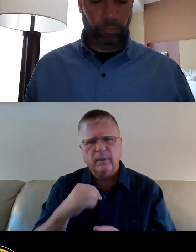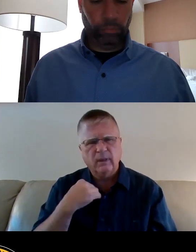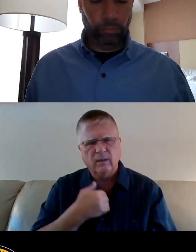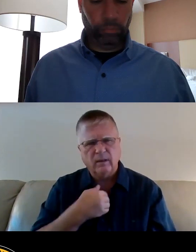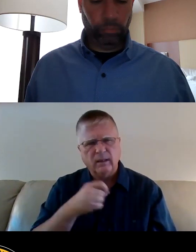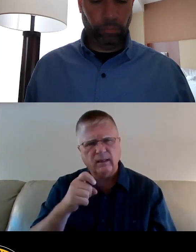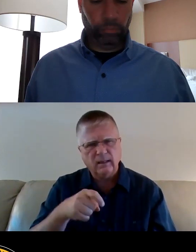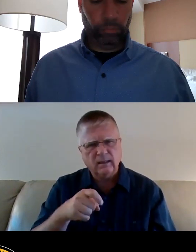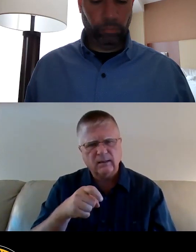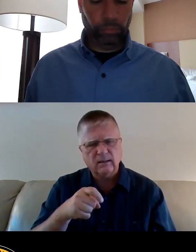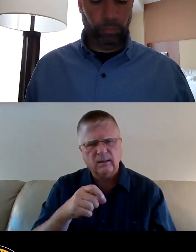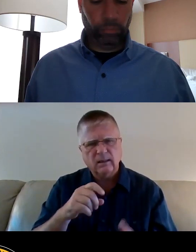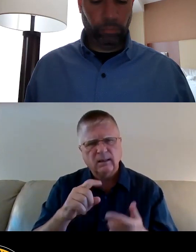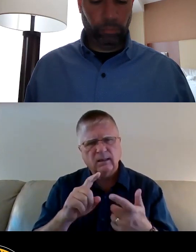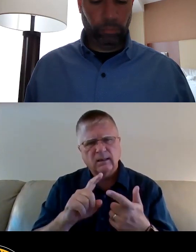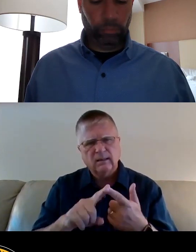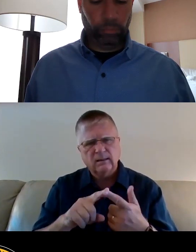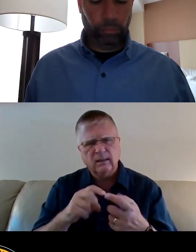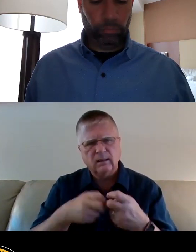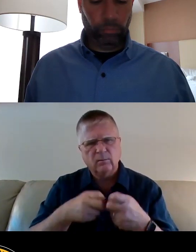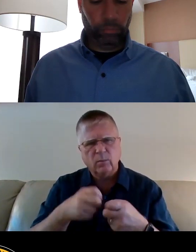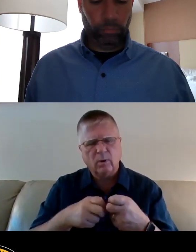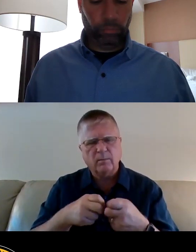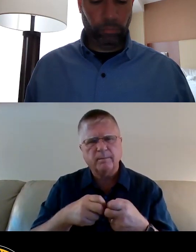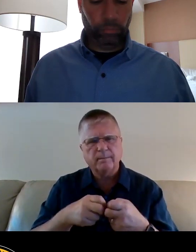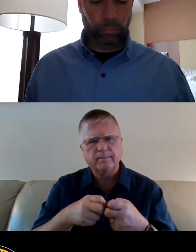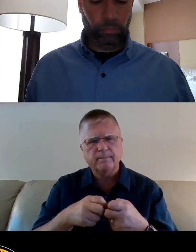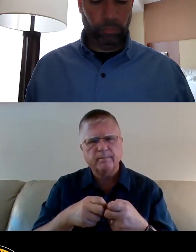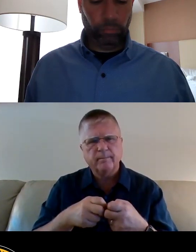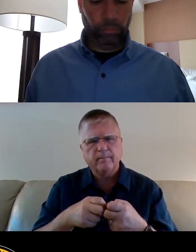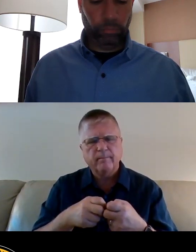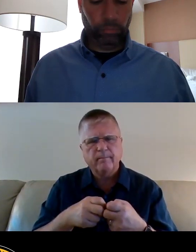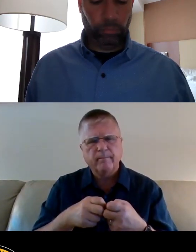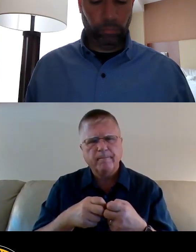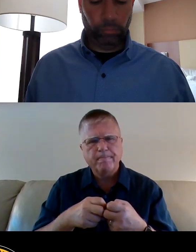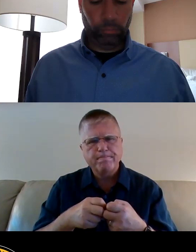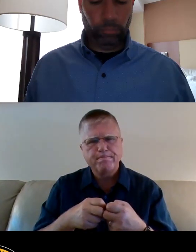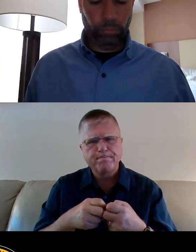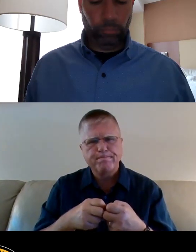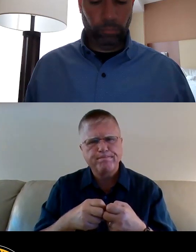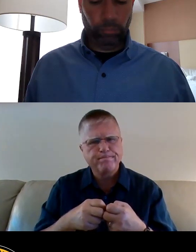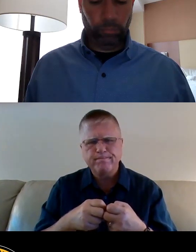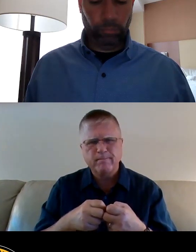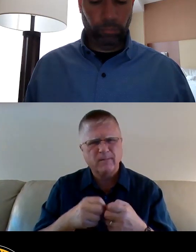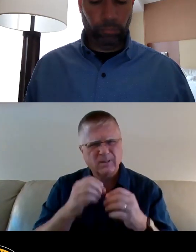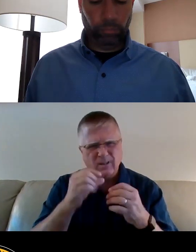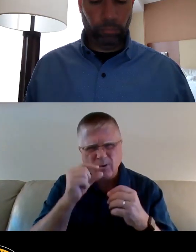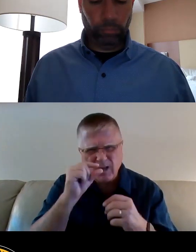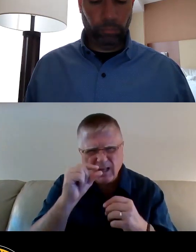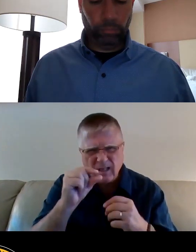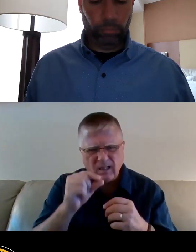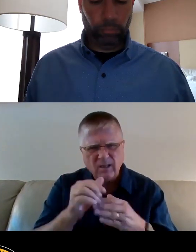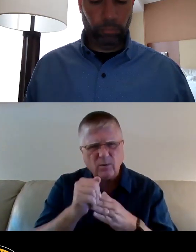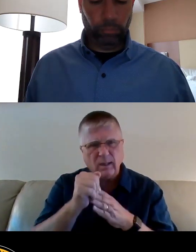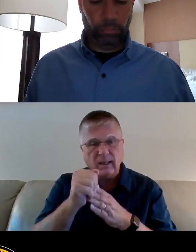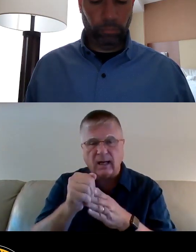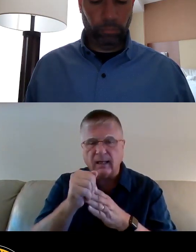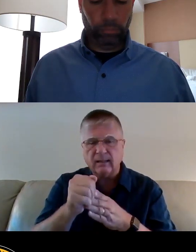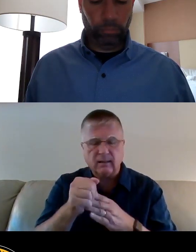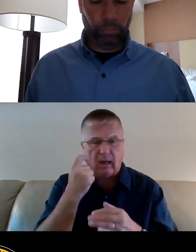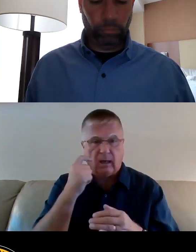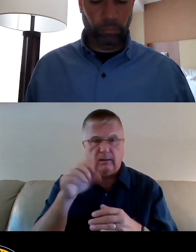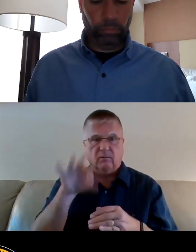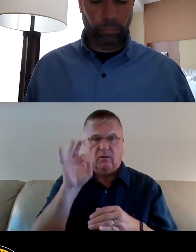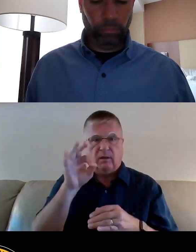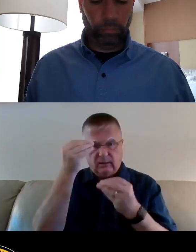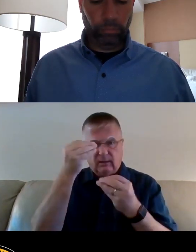The second problem is that there's so little guidance from the funds. Like, I just got this information